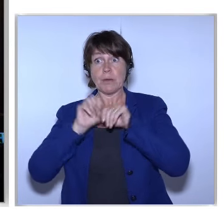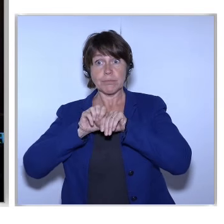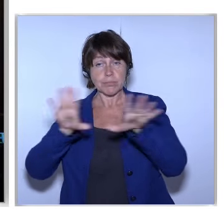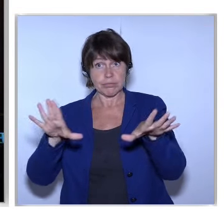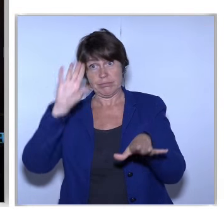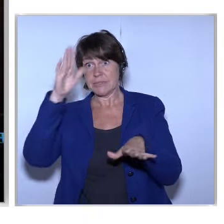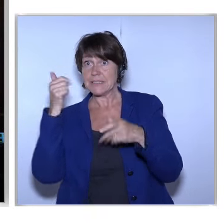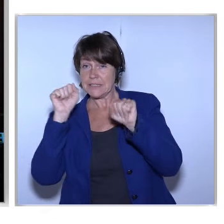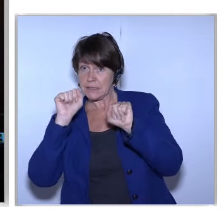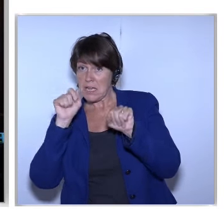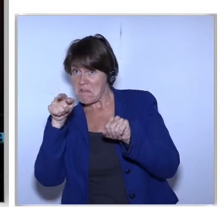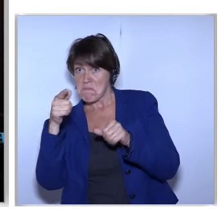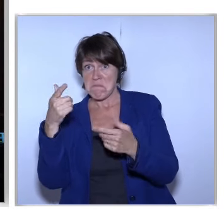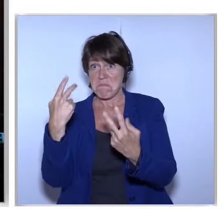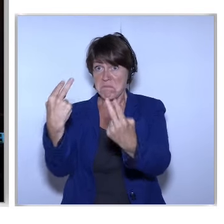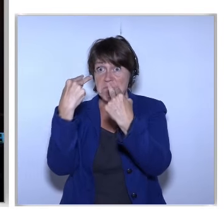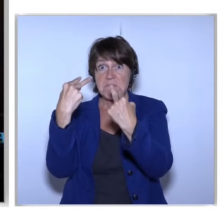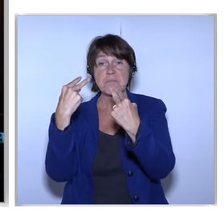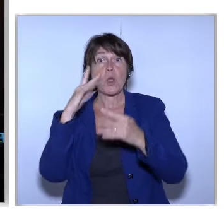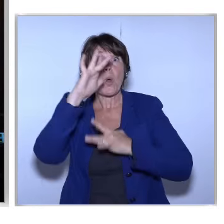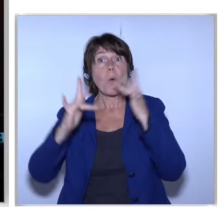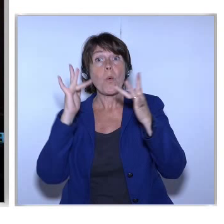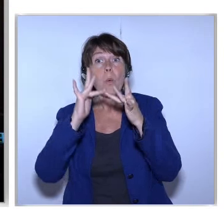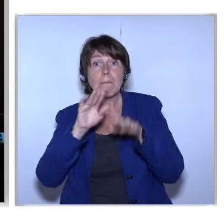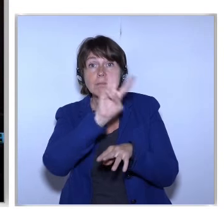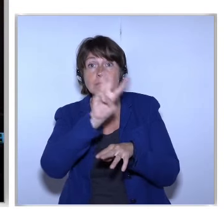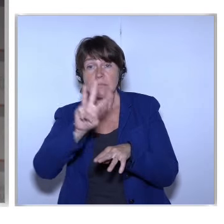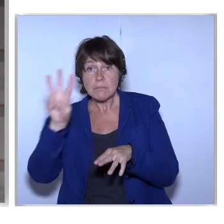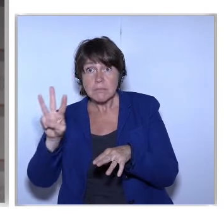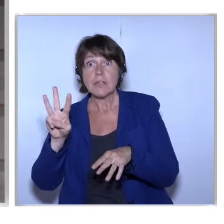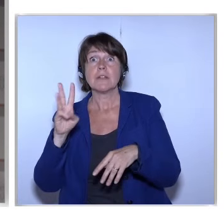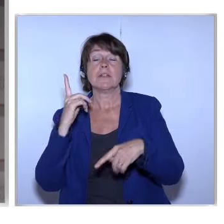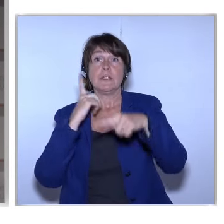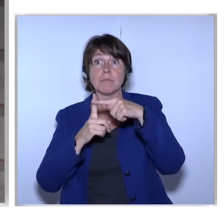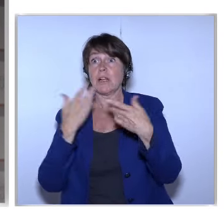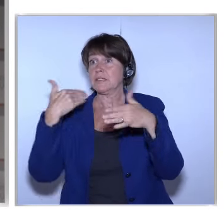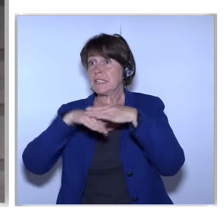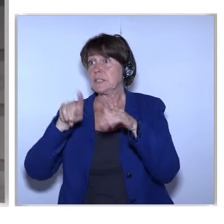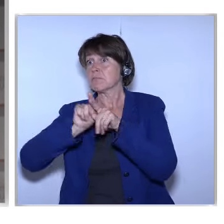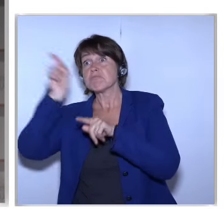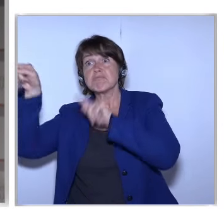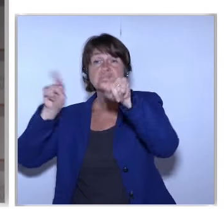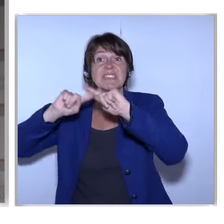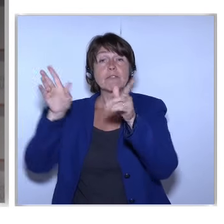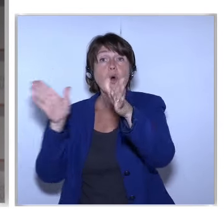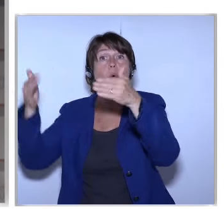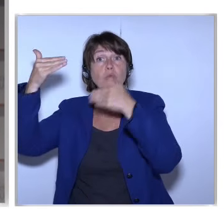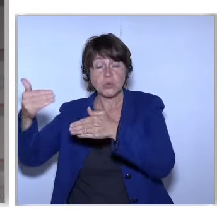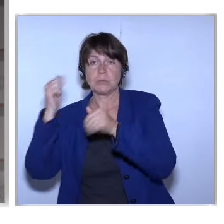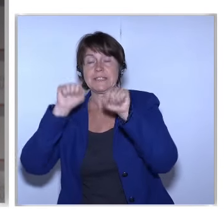if you're listening on the web stream down to you And hello also if you're in the listening room And we also have